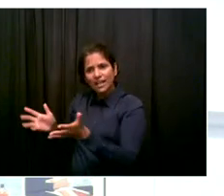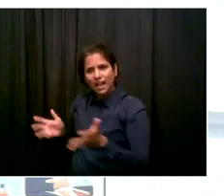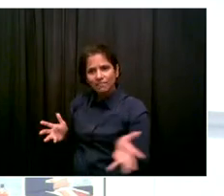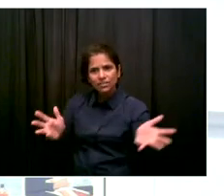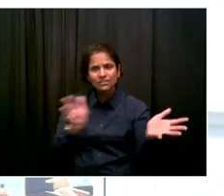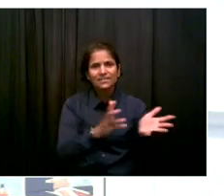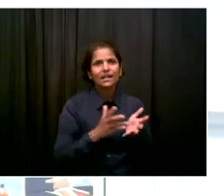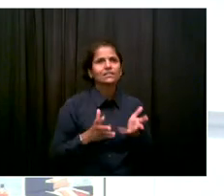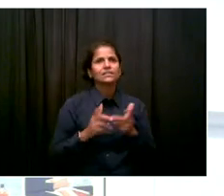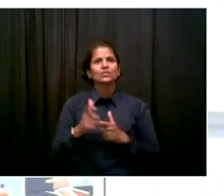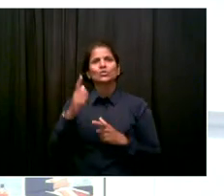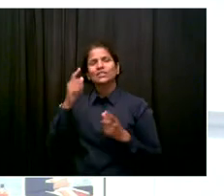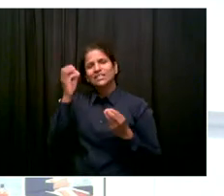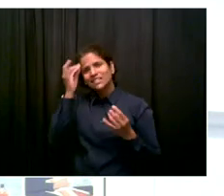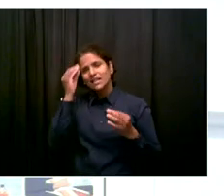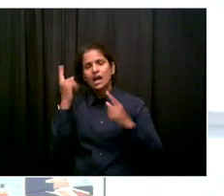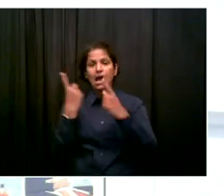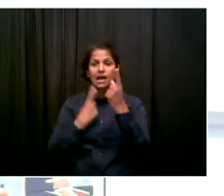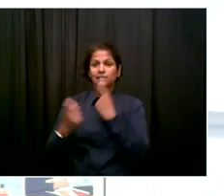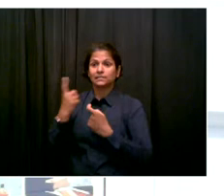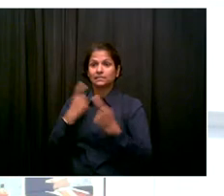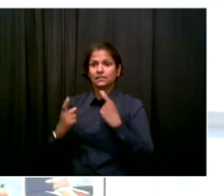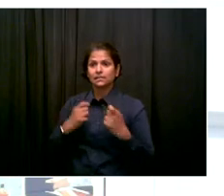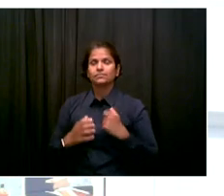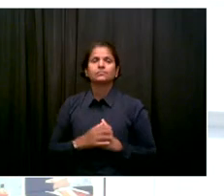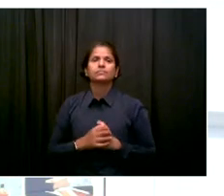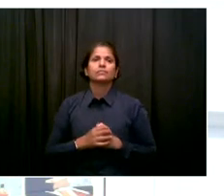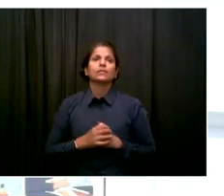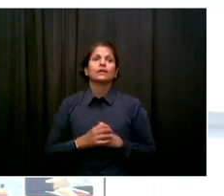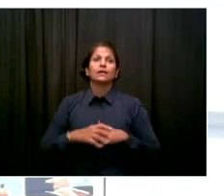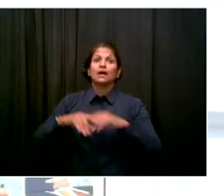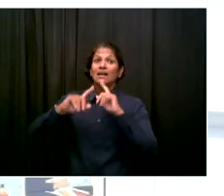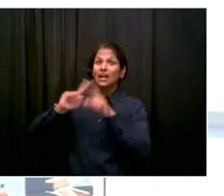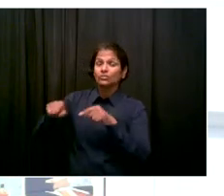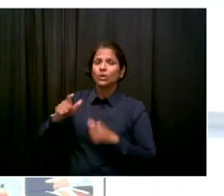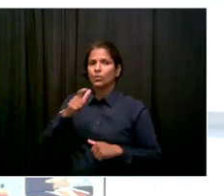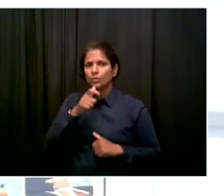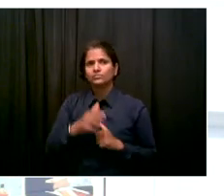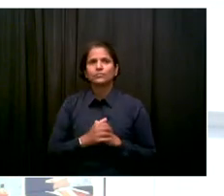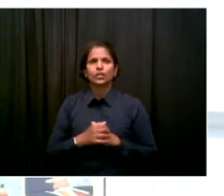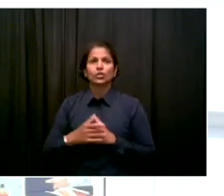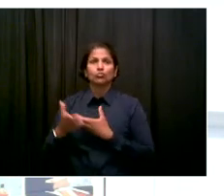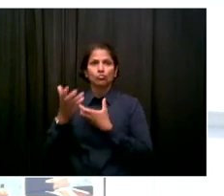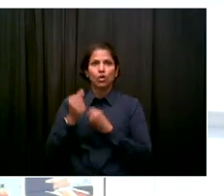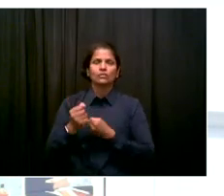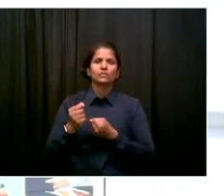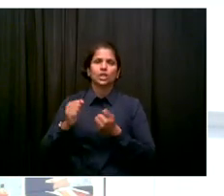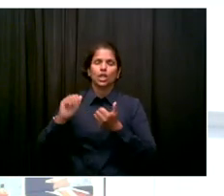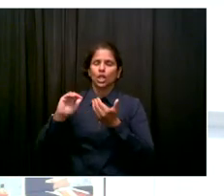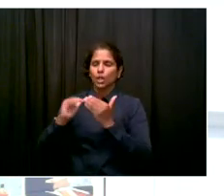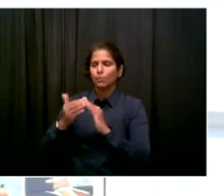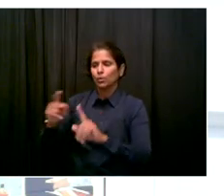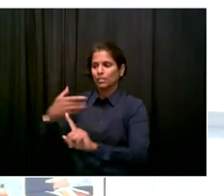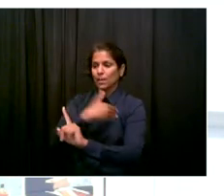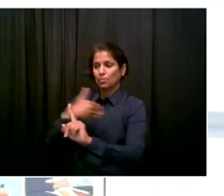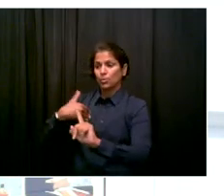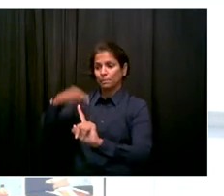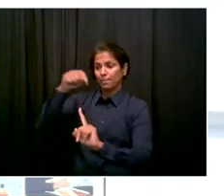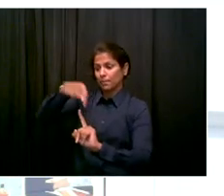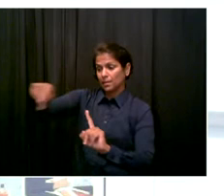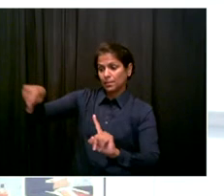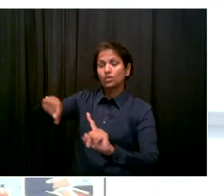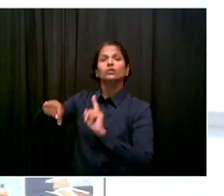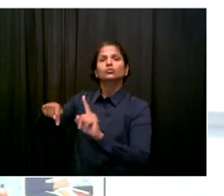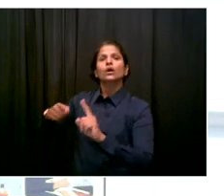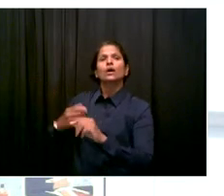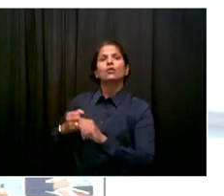people whom they trust. That's often fake leaders. It's community-based organizations. But it's also sometimes neighbors and